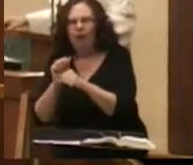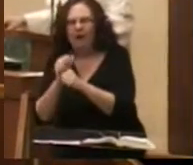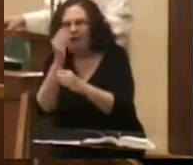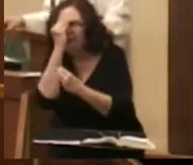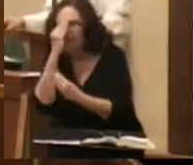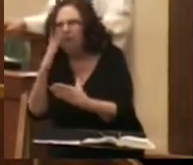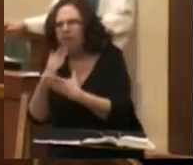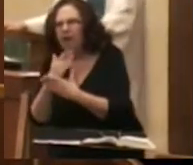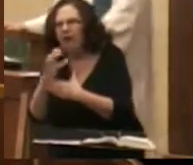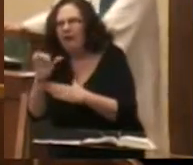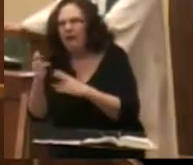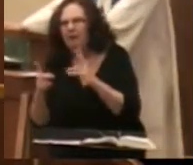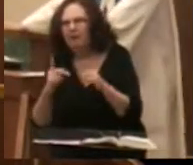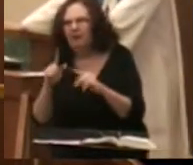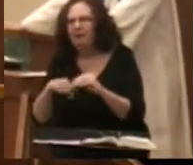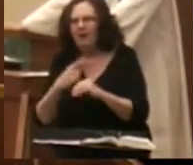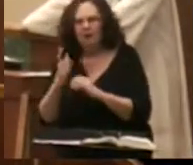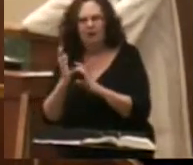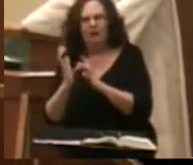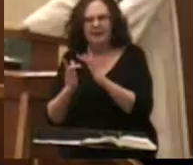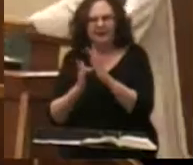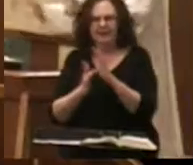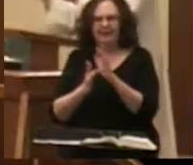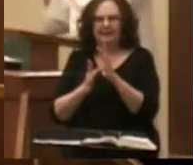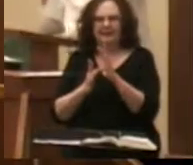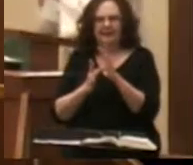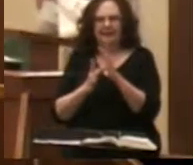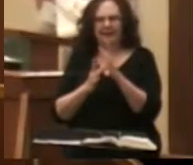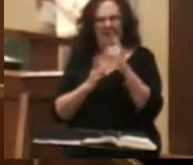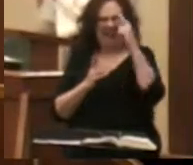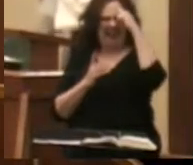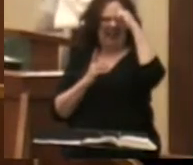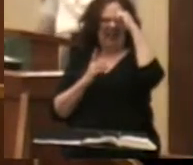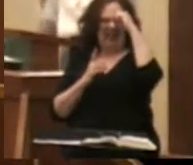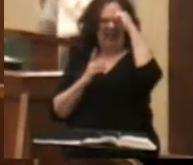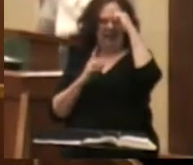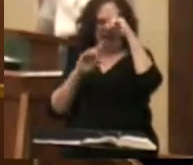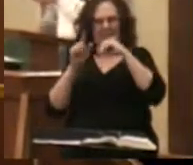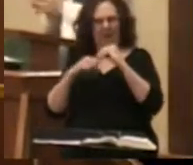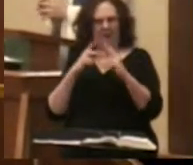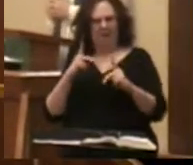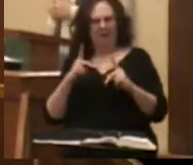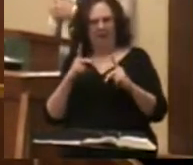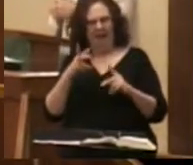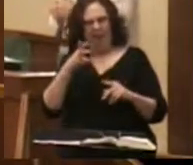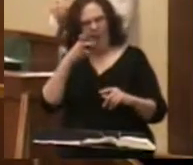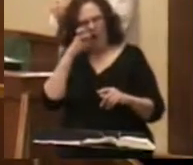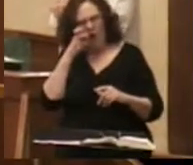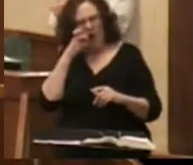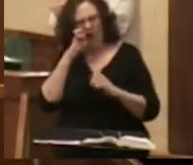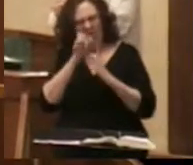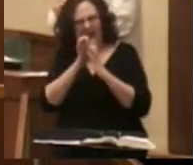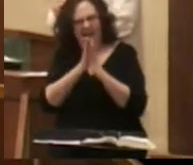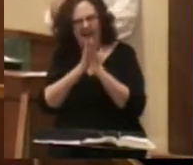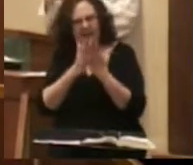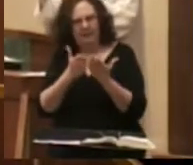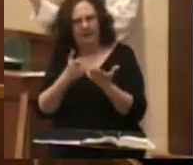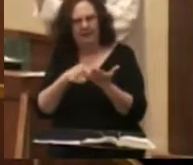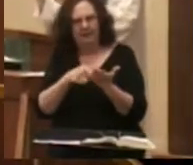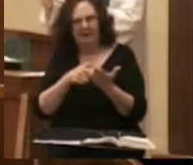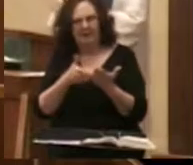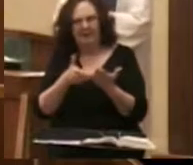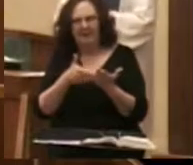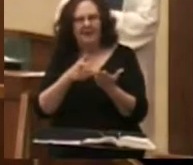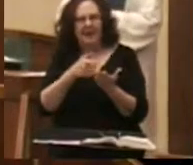about Jesus. And think of all the people that have heard the gospel, not only from the